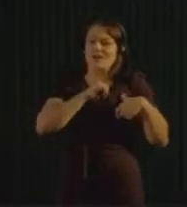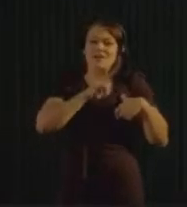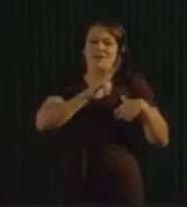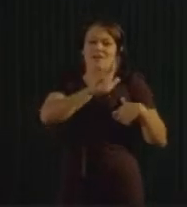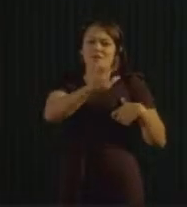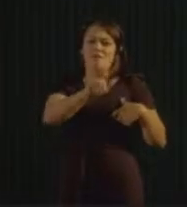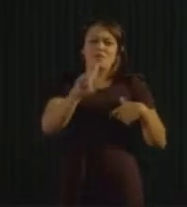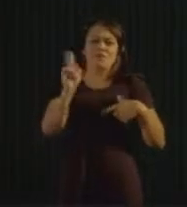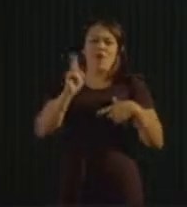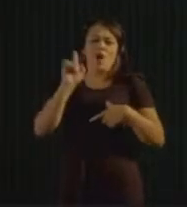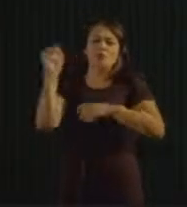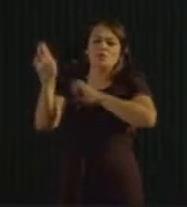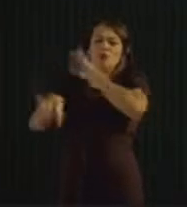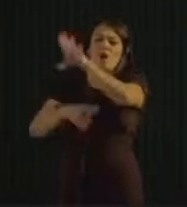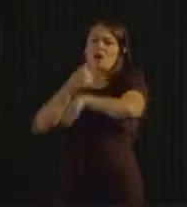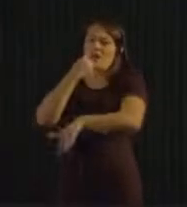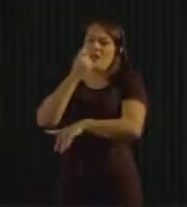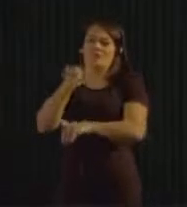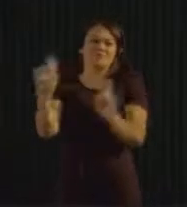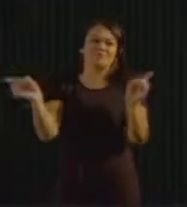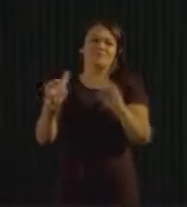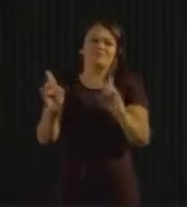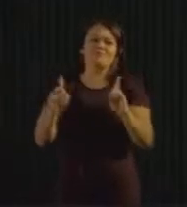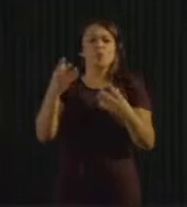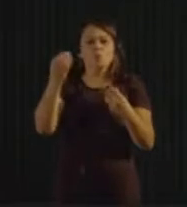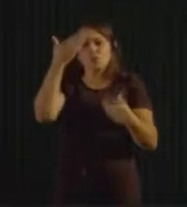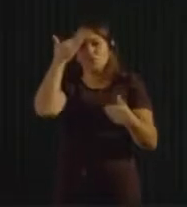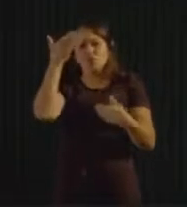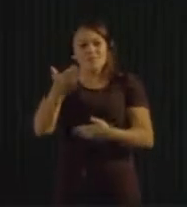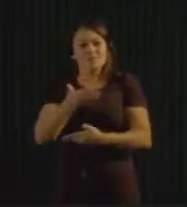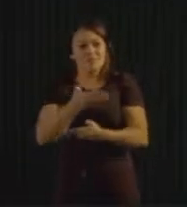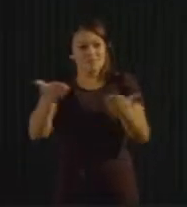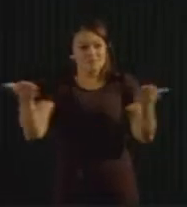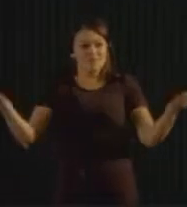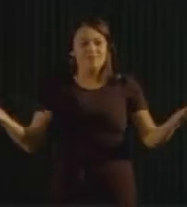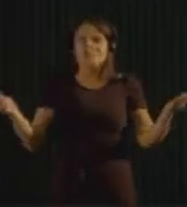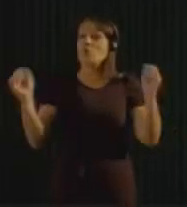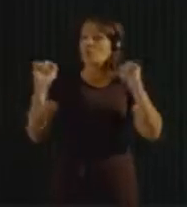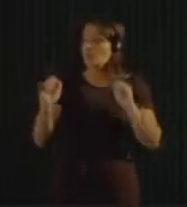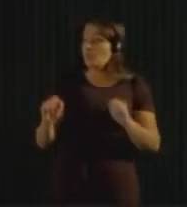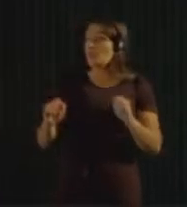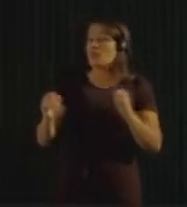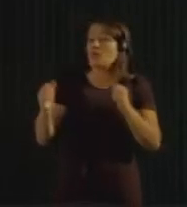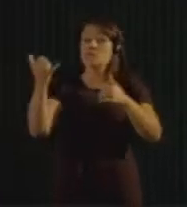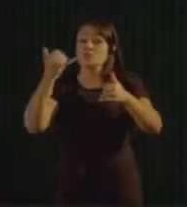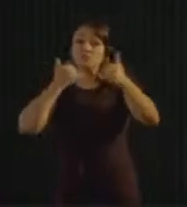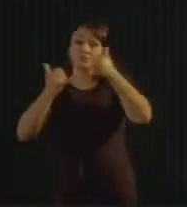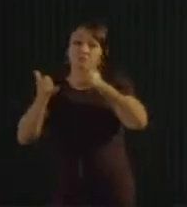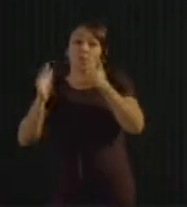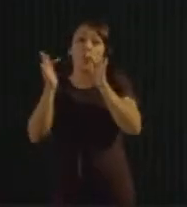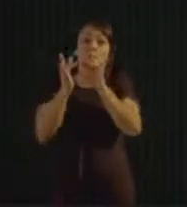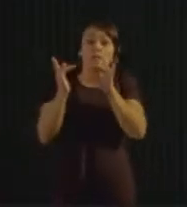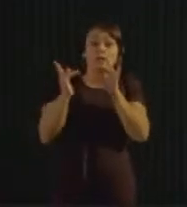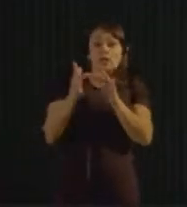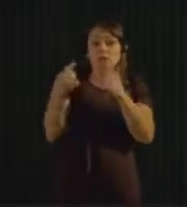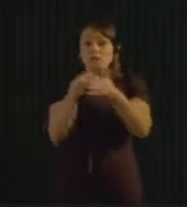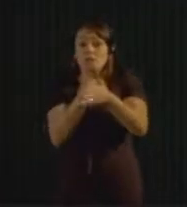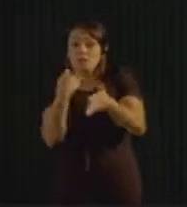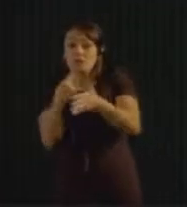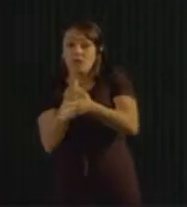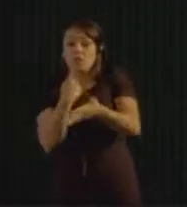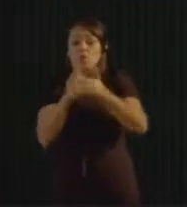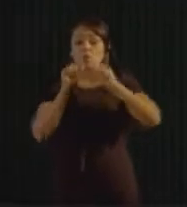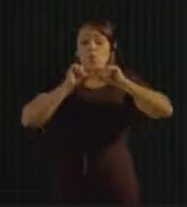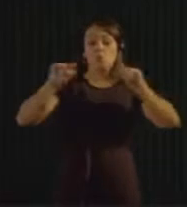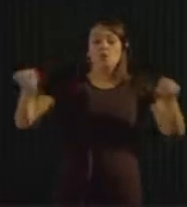And I will say thank you to all of you. And you can contact me anytime you want. I'm on the social media stuff.